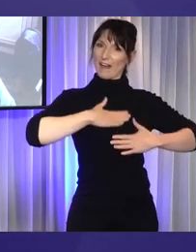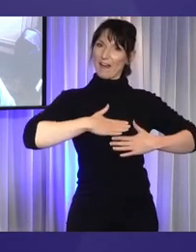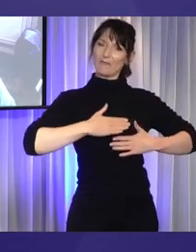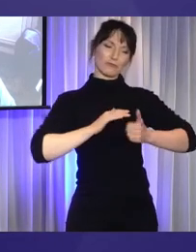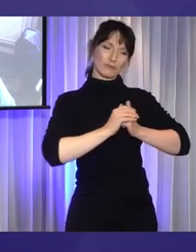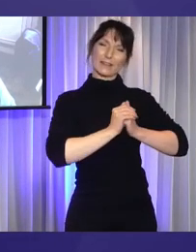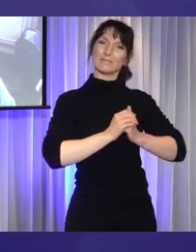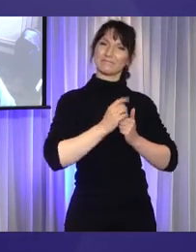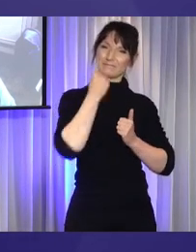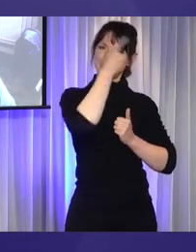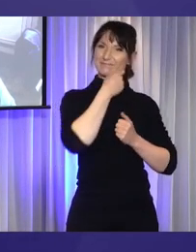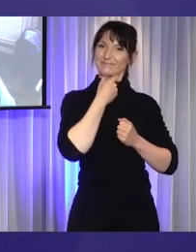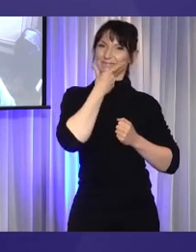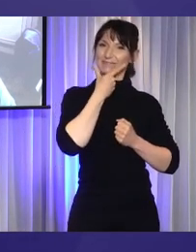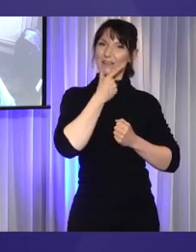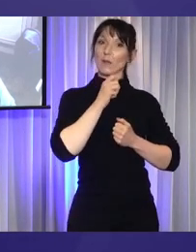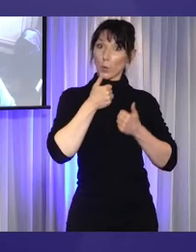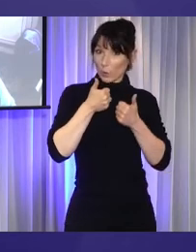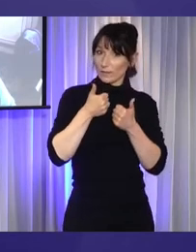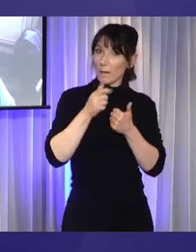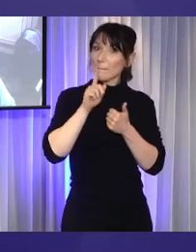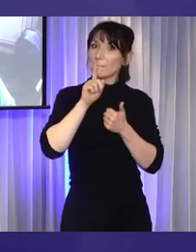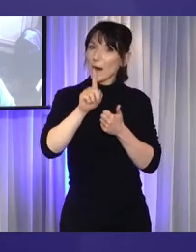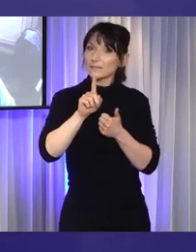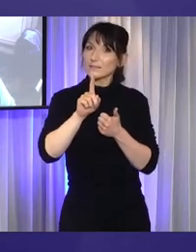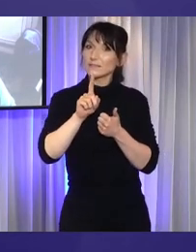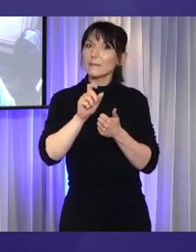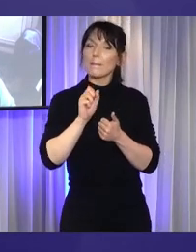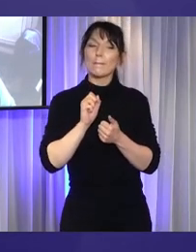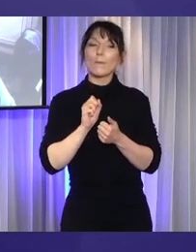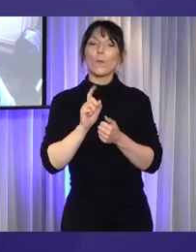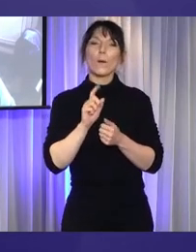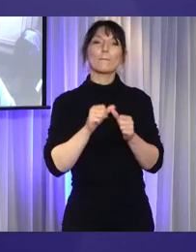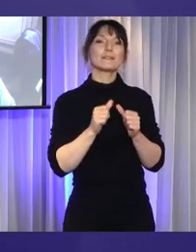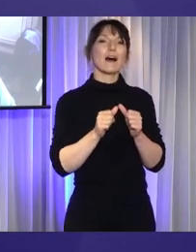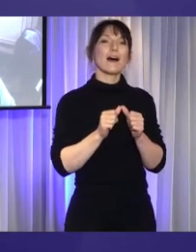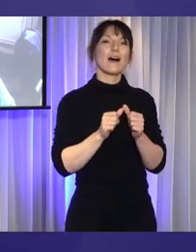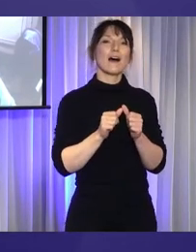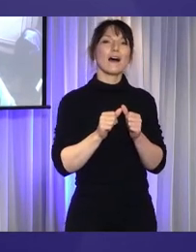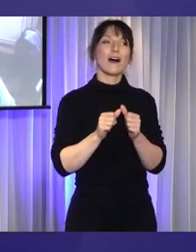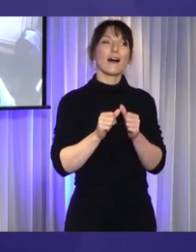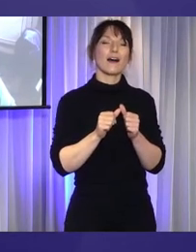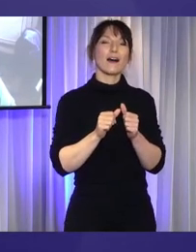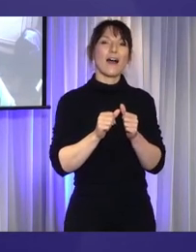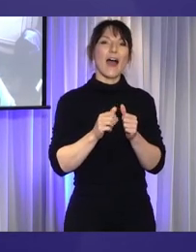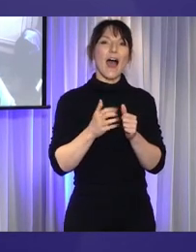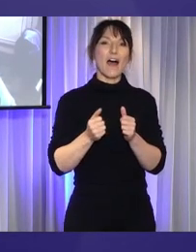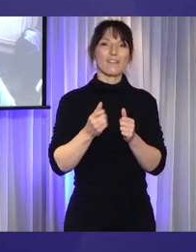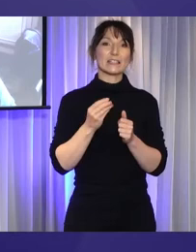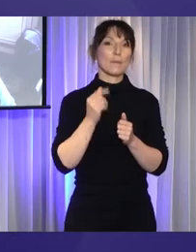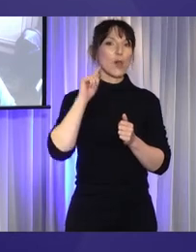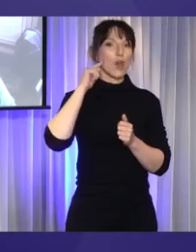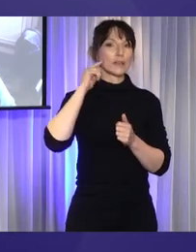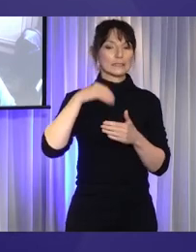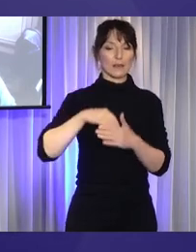was nothing more powerful than wobbling around the neighbourhood with a pocket full of lollies